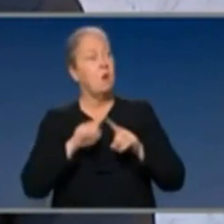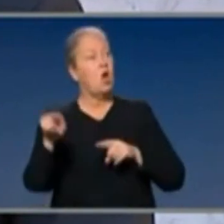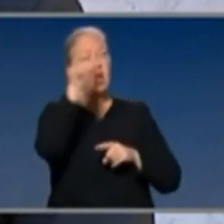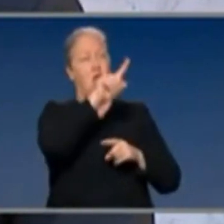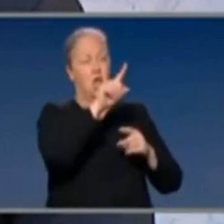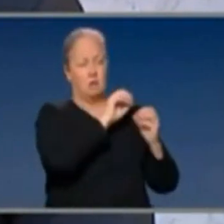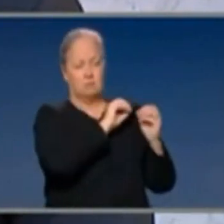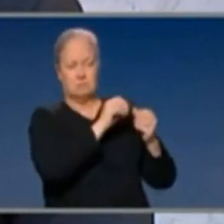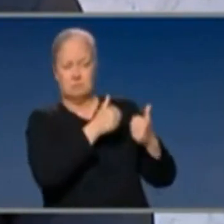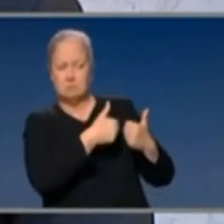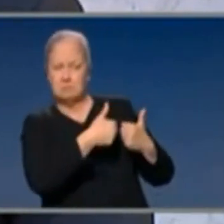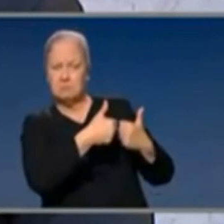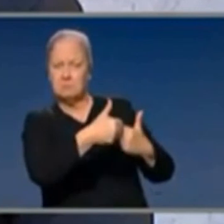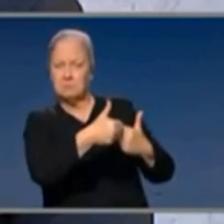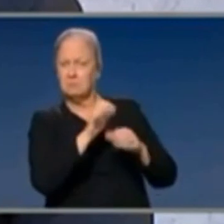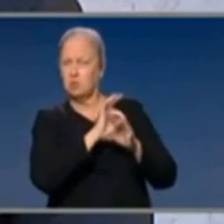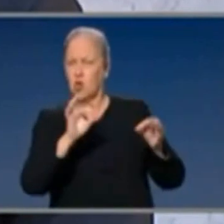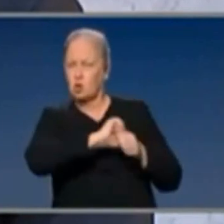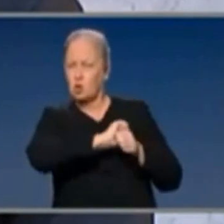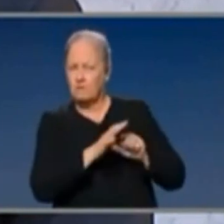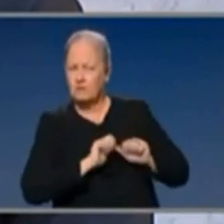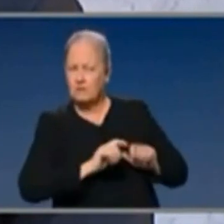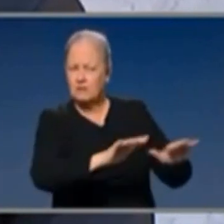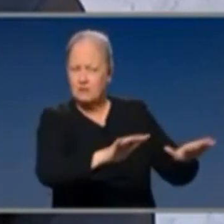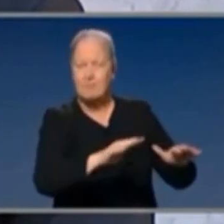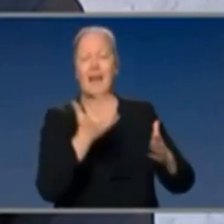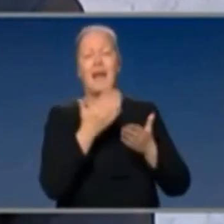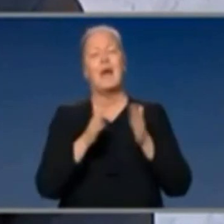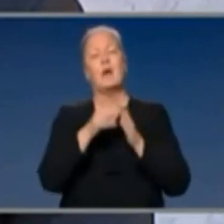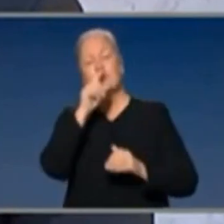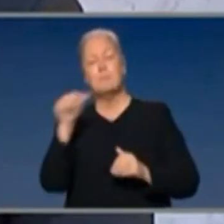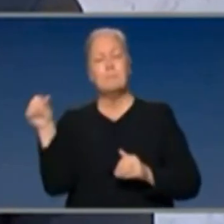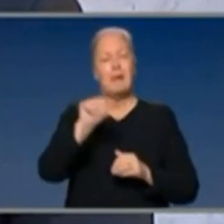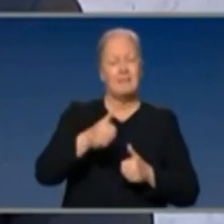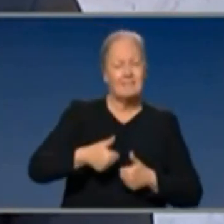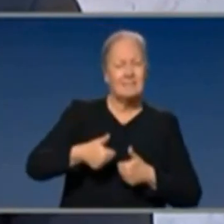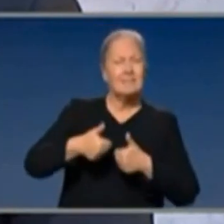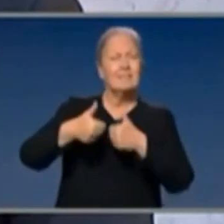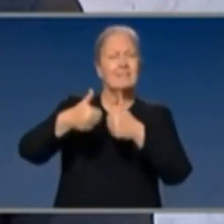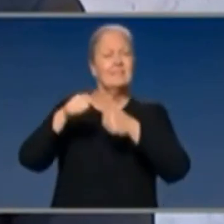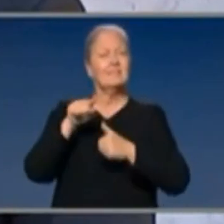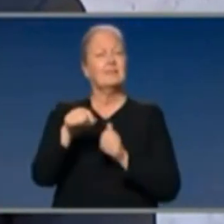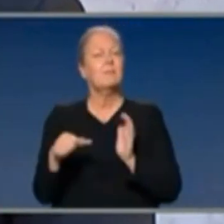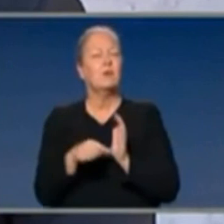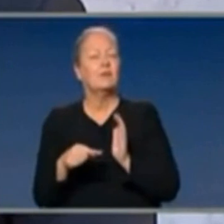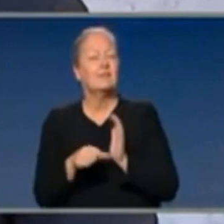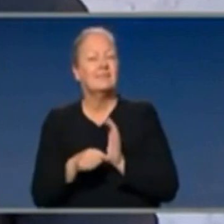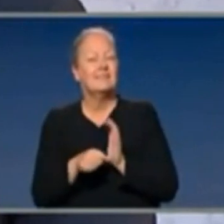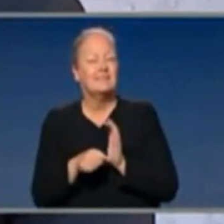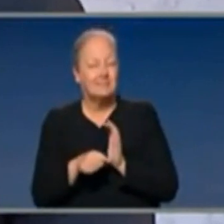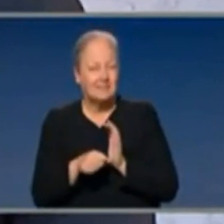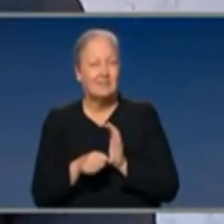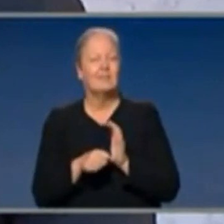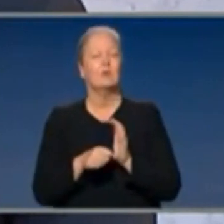-free, the one way you build your economy back is you don't hit it with higher taxes. And that's not our